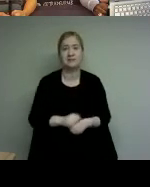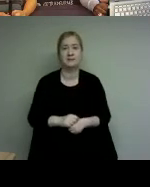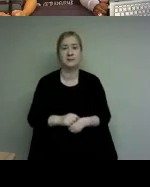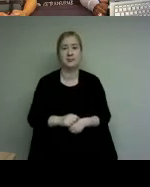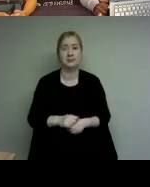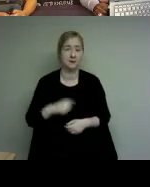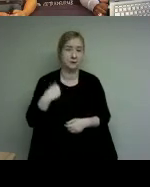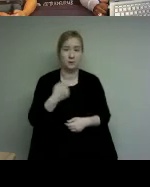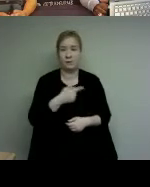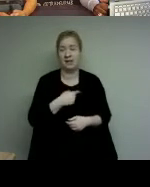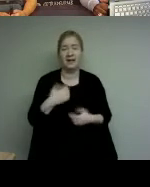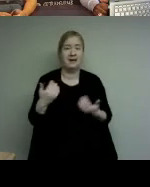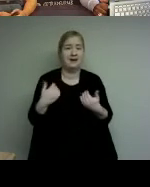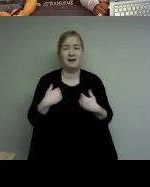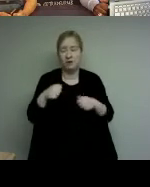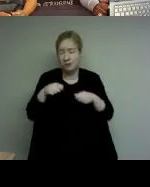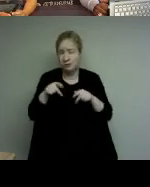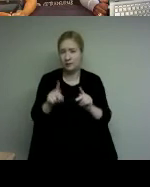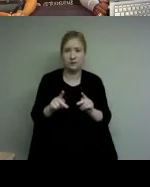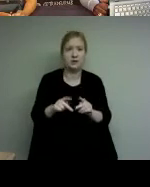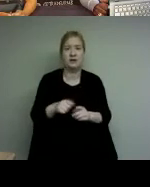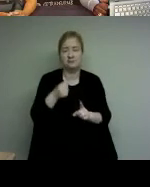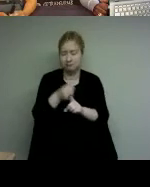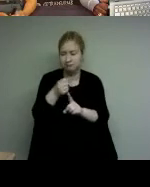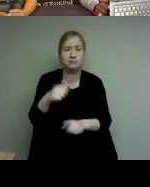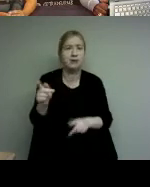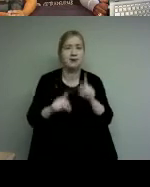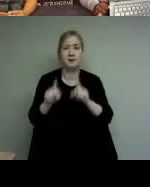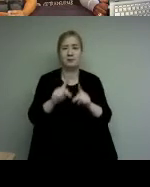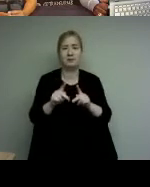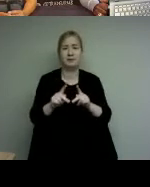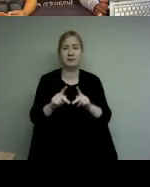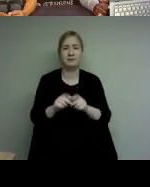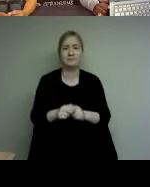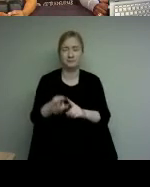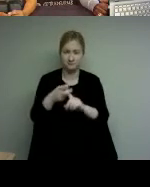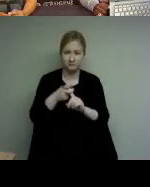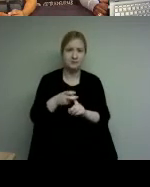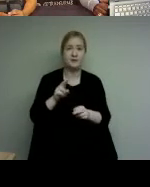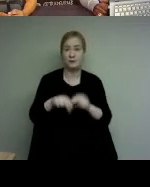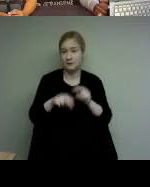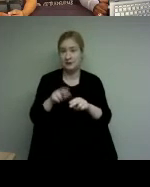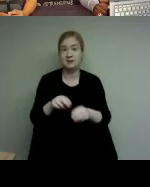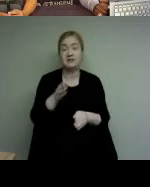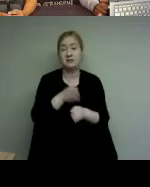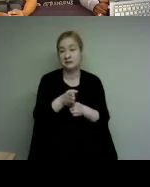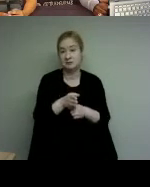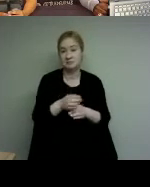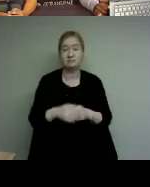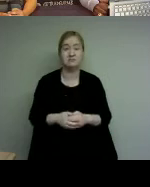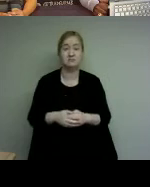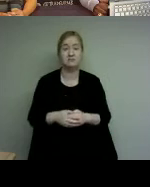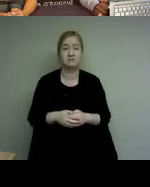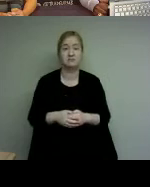choice of the next generation's career path towards the construction industry we may never know the full impacts that hanitoba